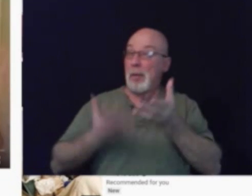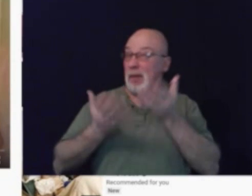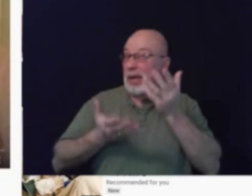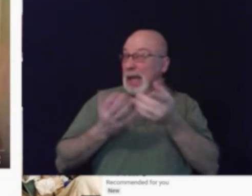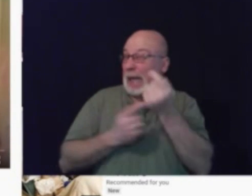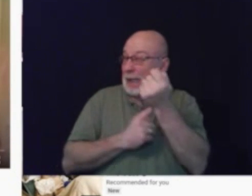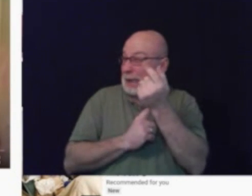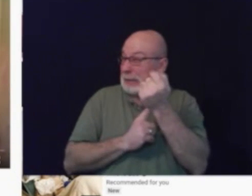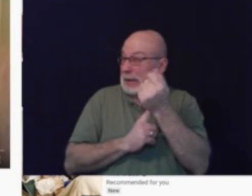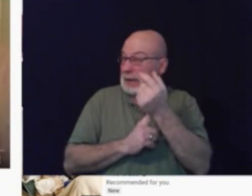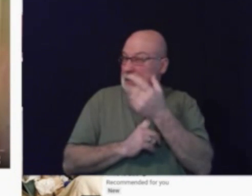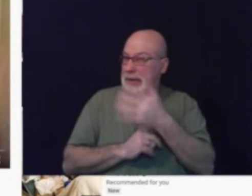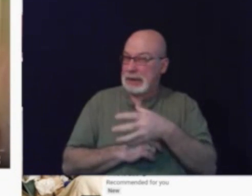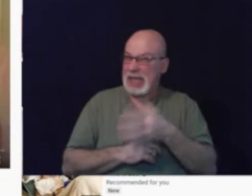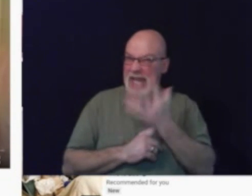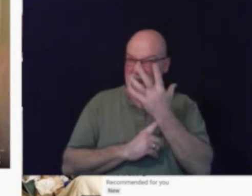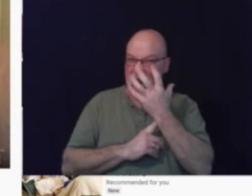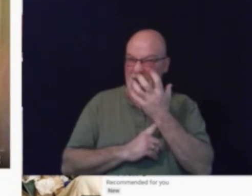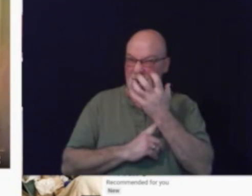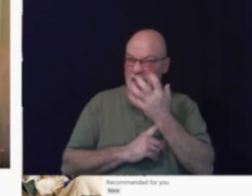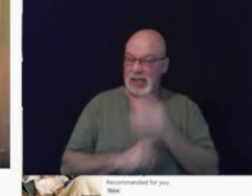little bit angry.